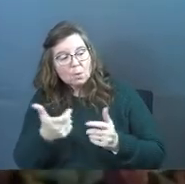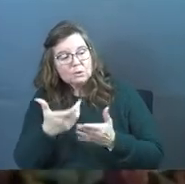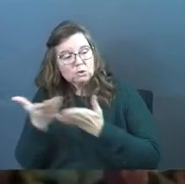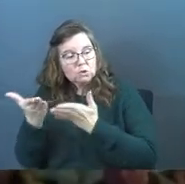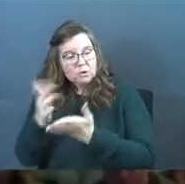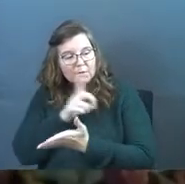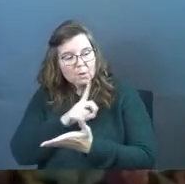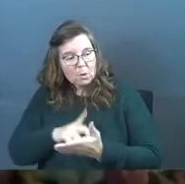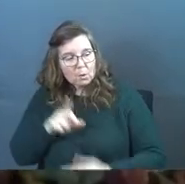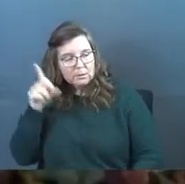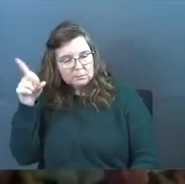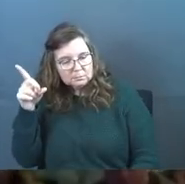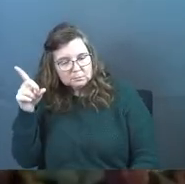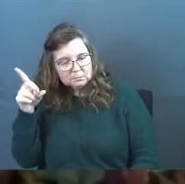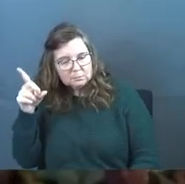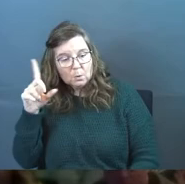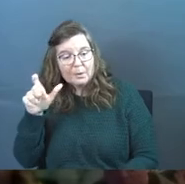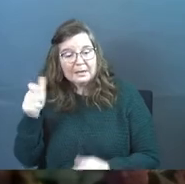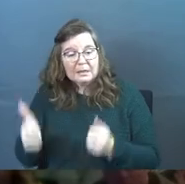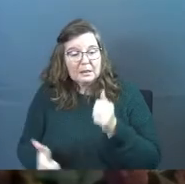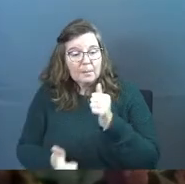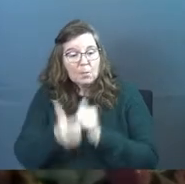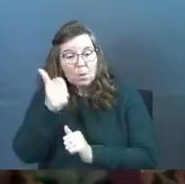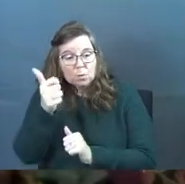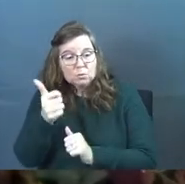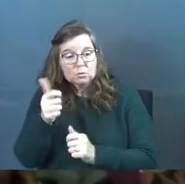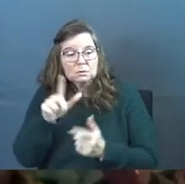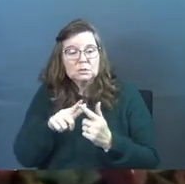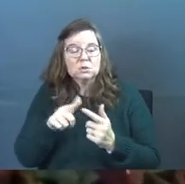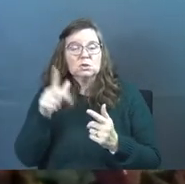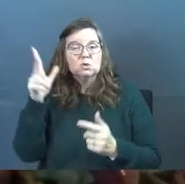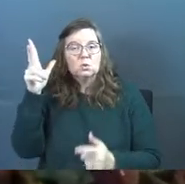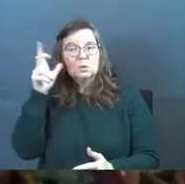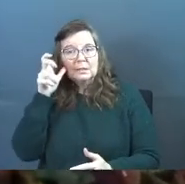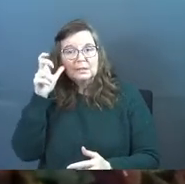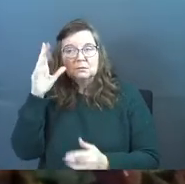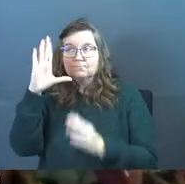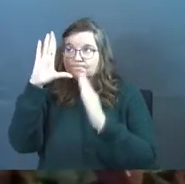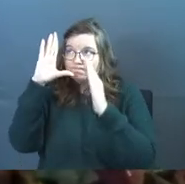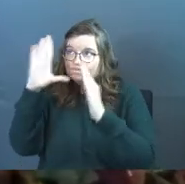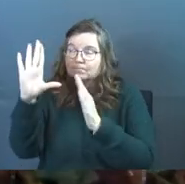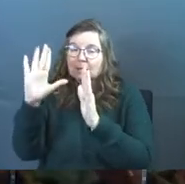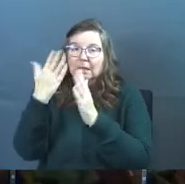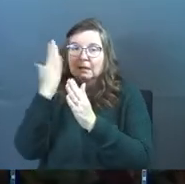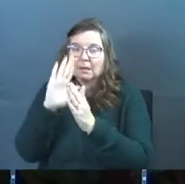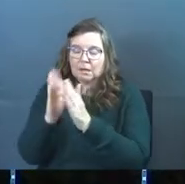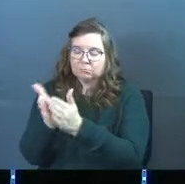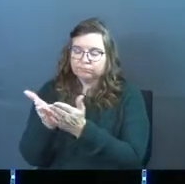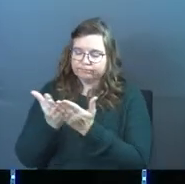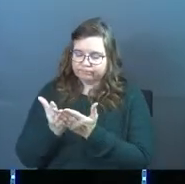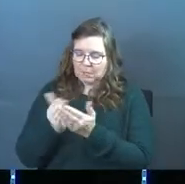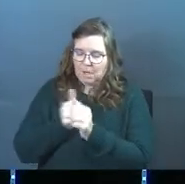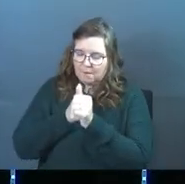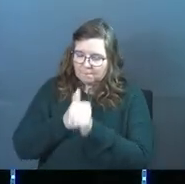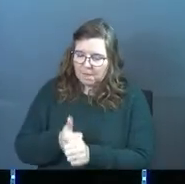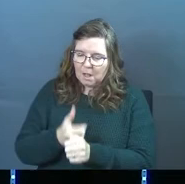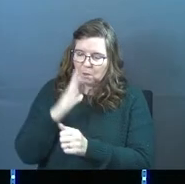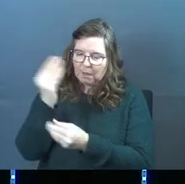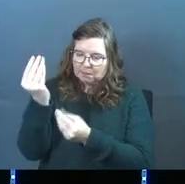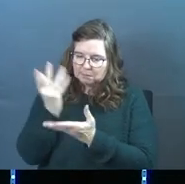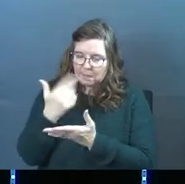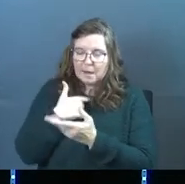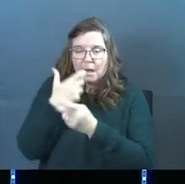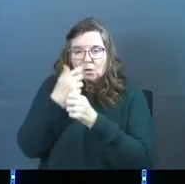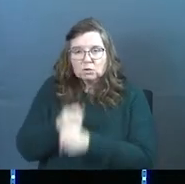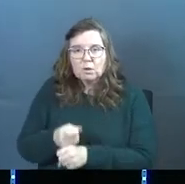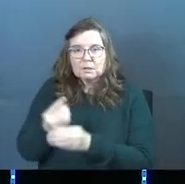is to serve the Lord. What I need the most is to listen to the words of God and follow the words of God, and